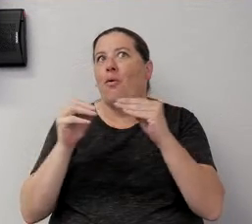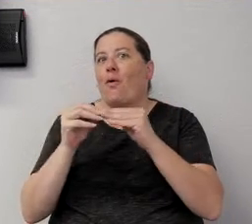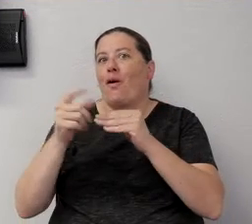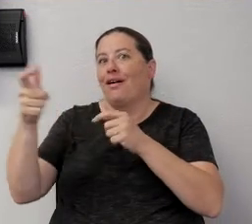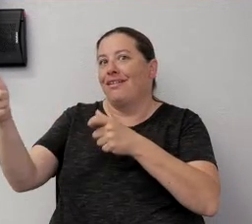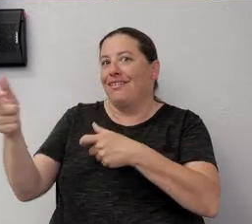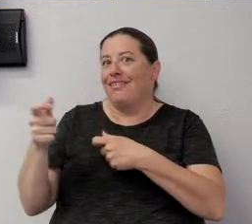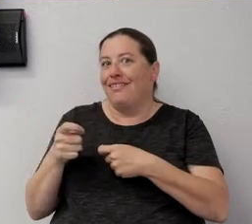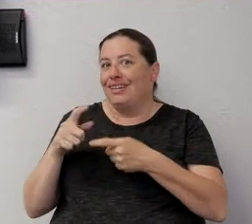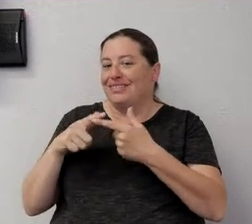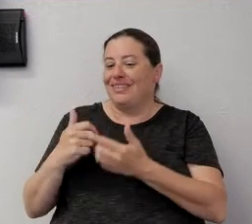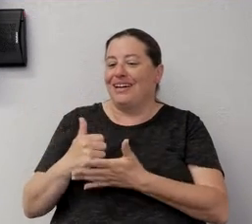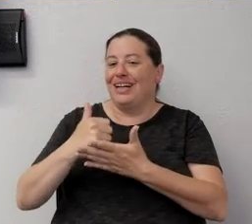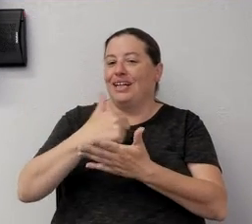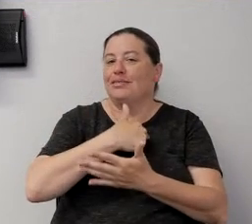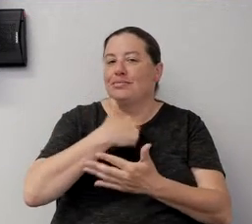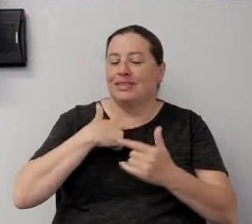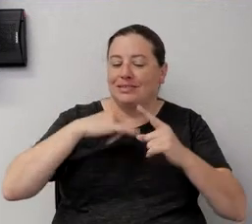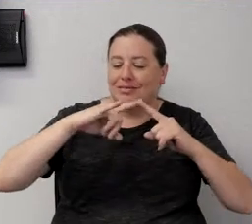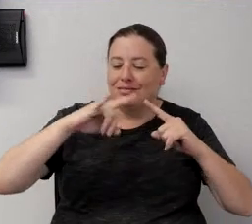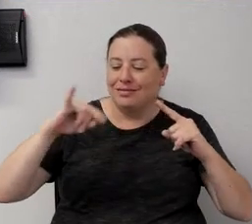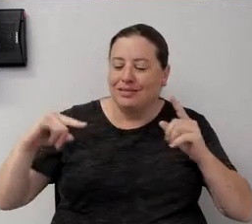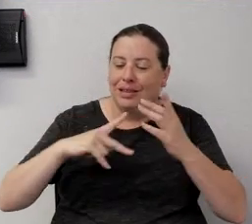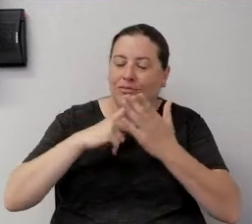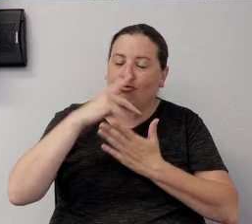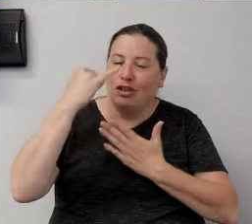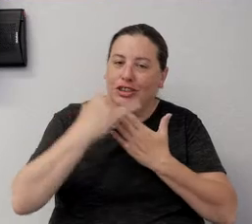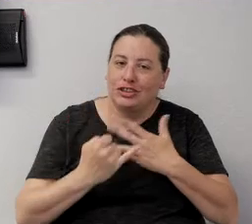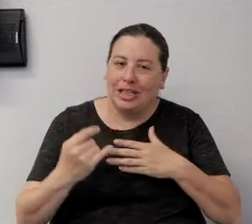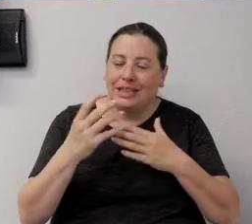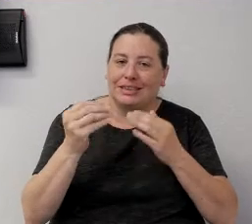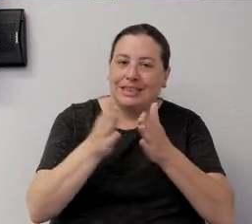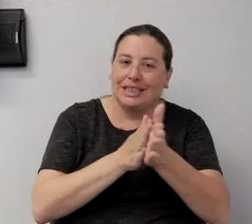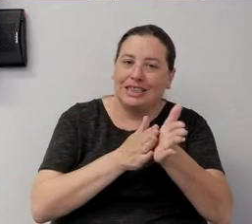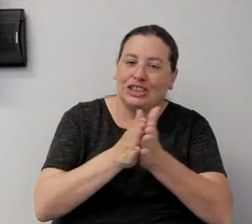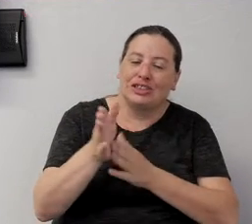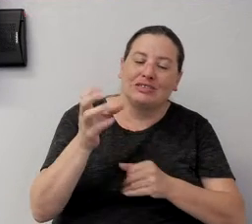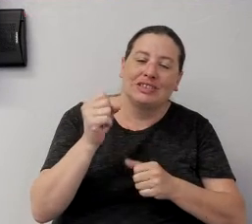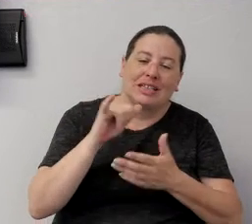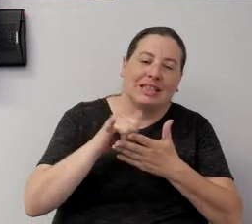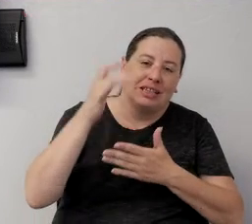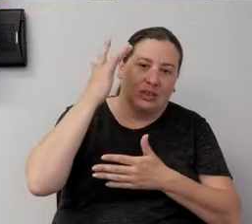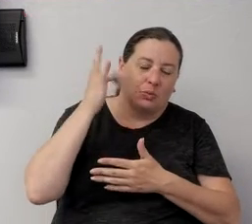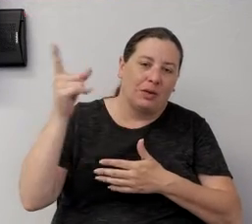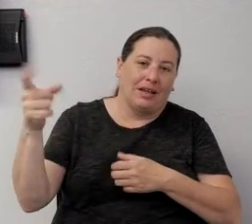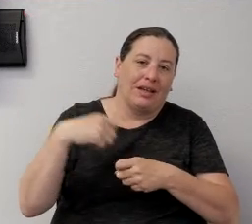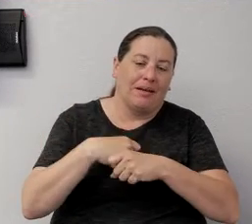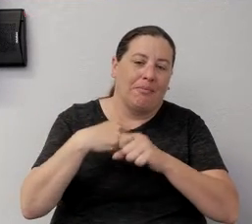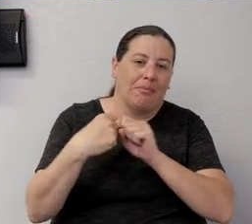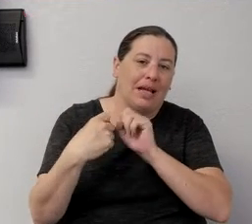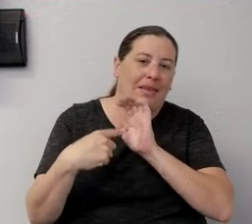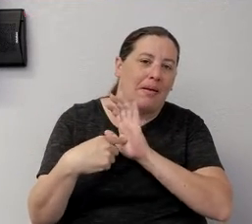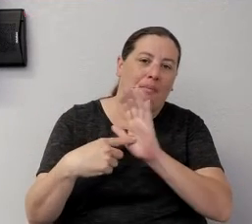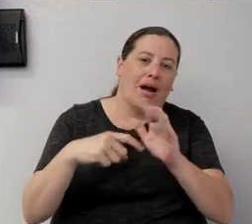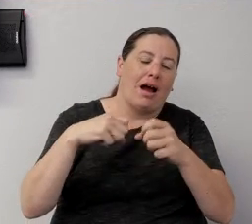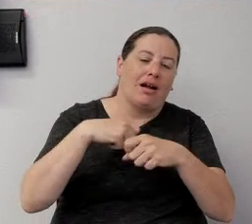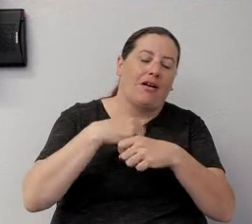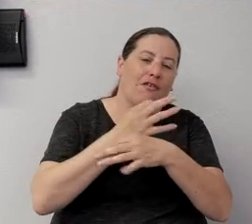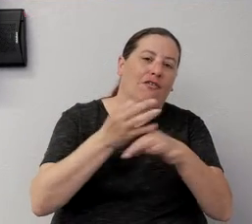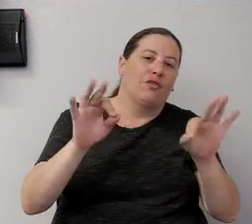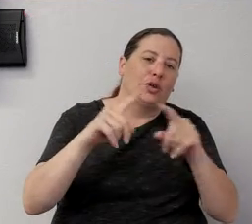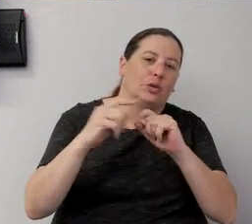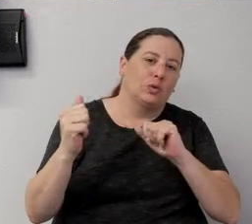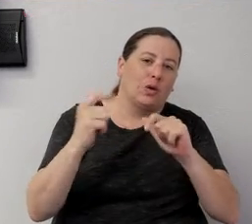with various, you know, projects and initiatives. So that's why they made the model free to all